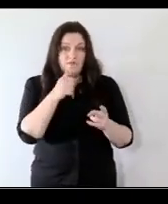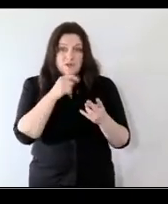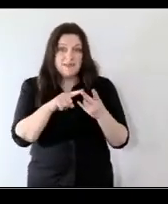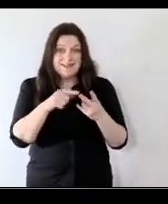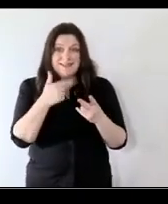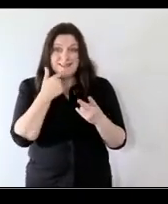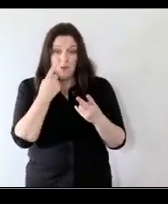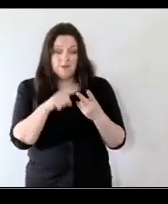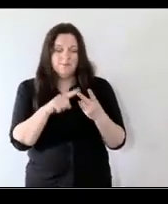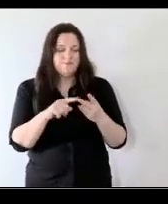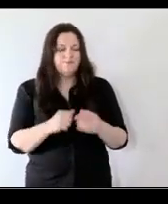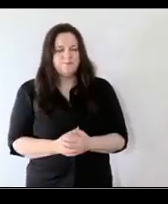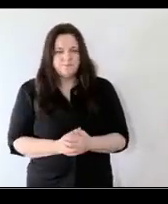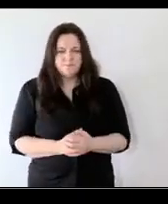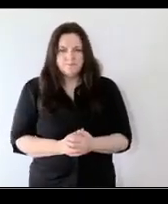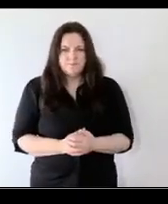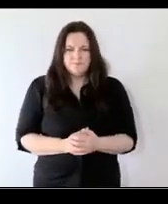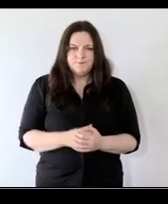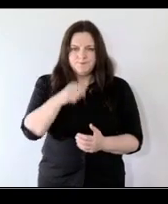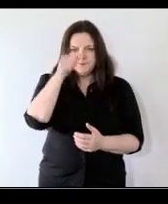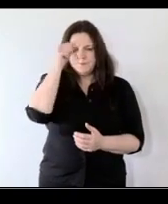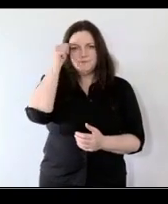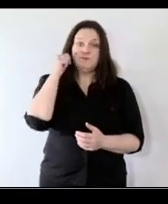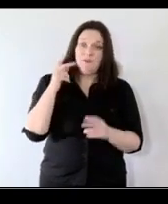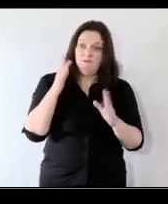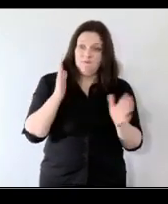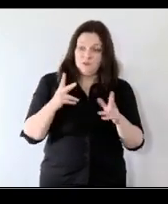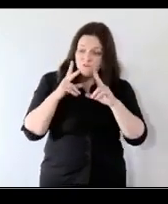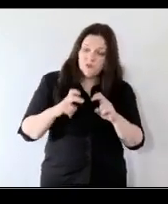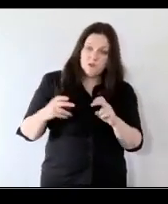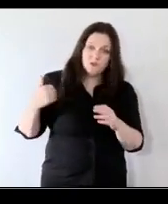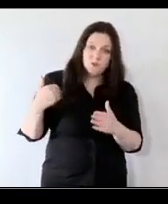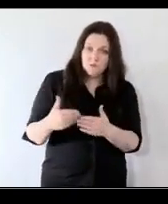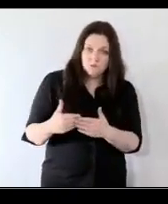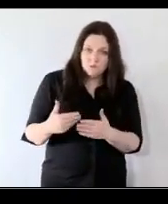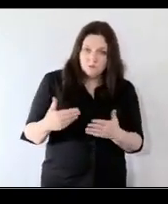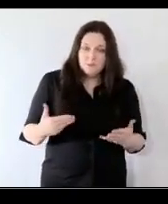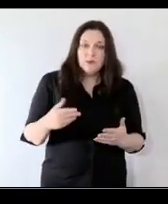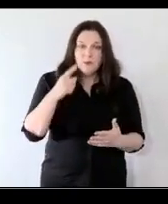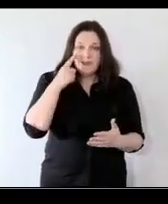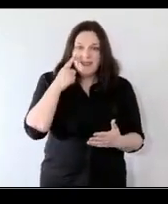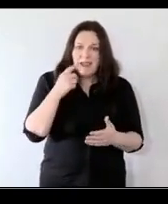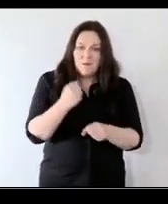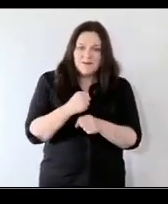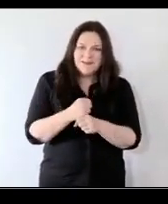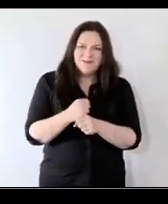start with the second one first um we have done work to date which has looked at whether um cumulative